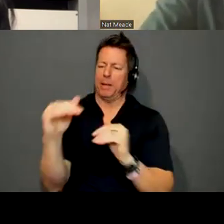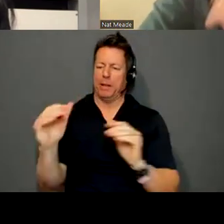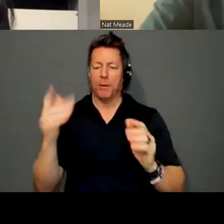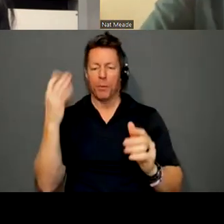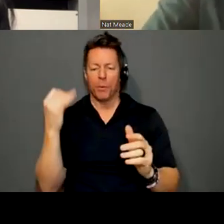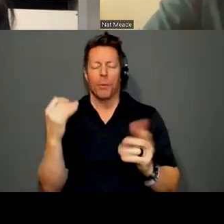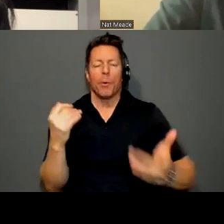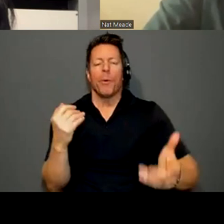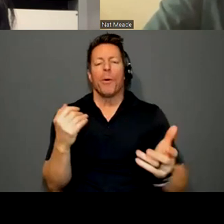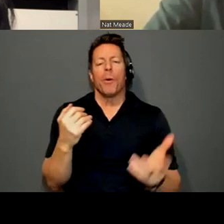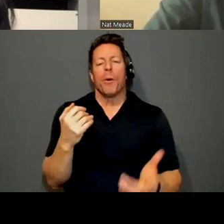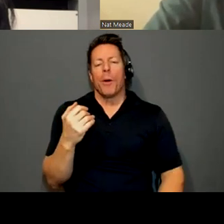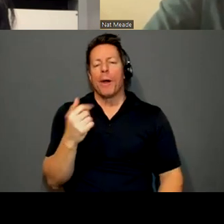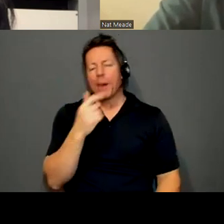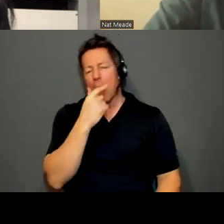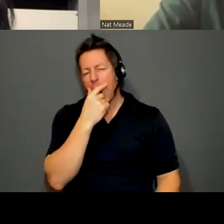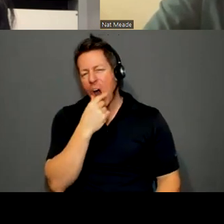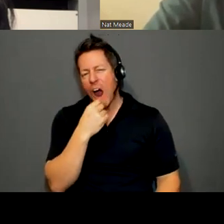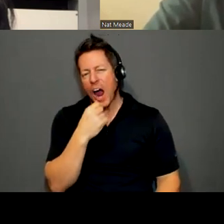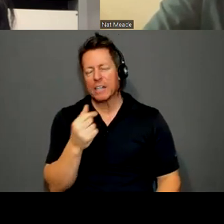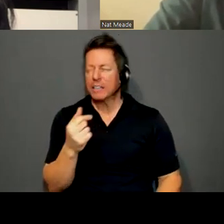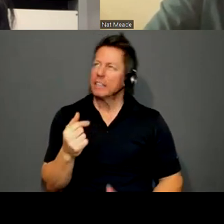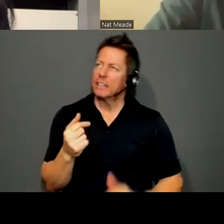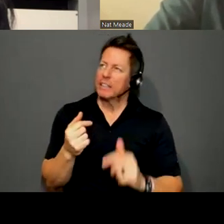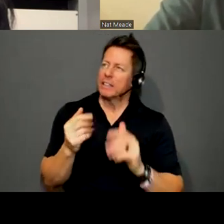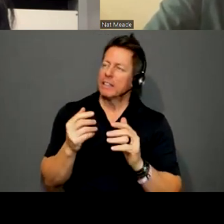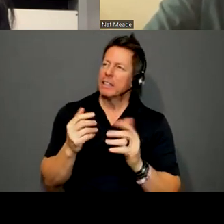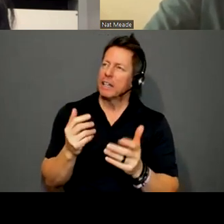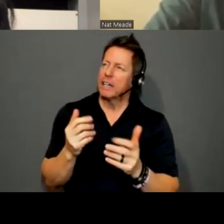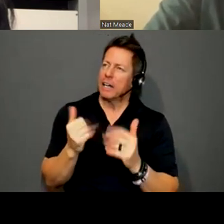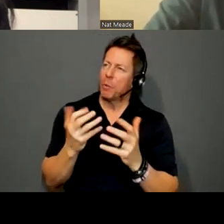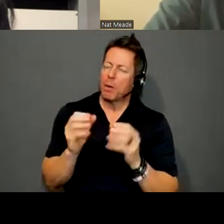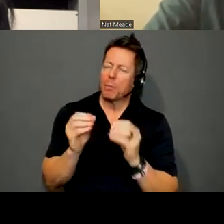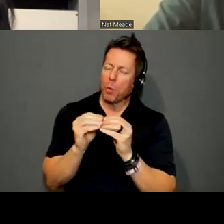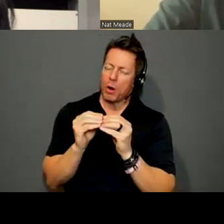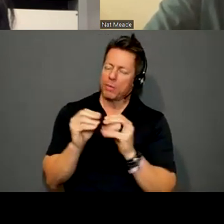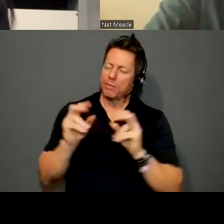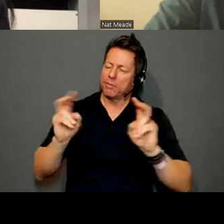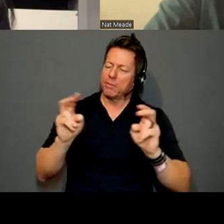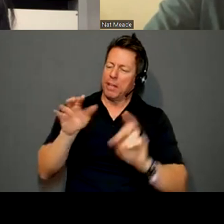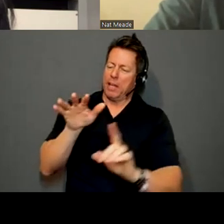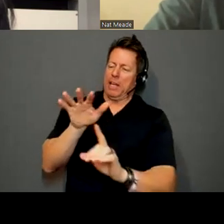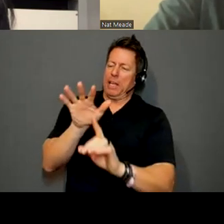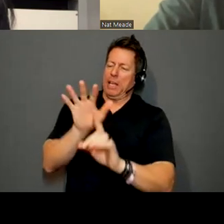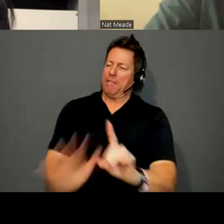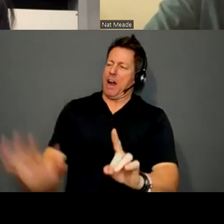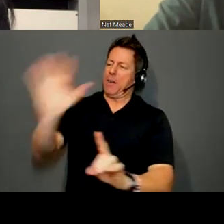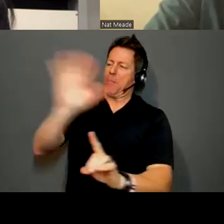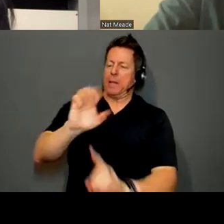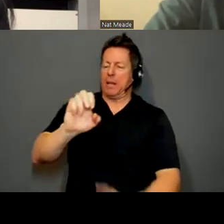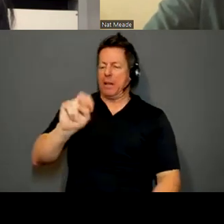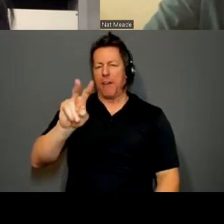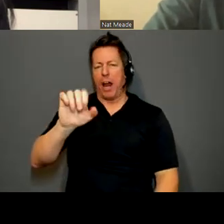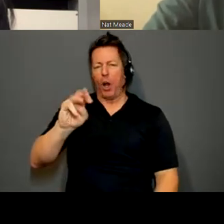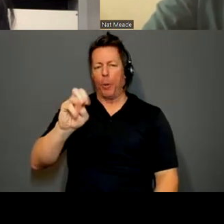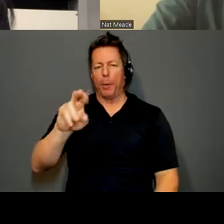you know, I do like more and more, I do want like more environments somehow for my figures and like more